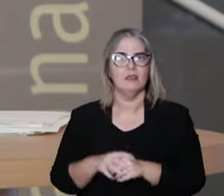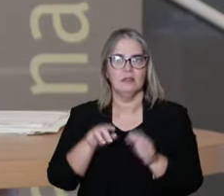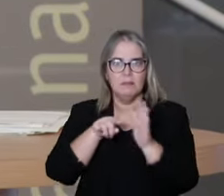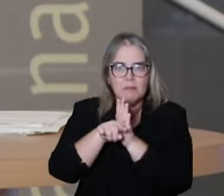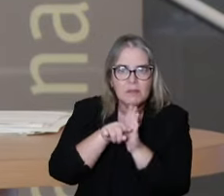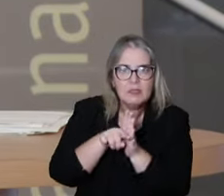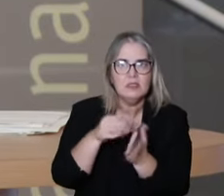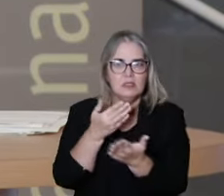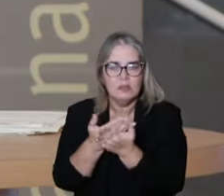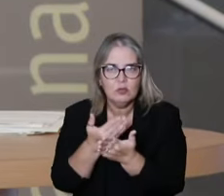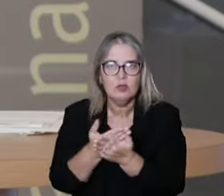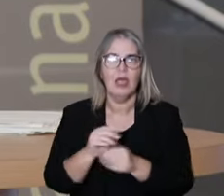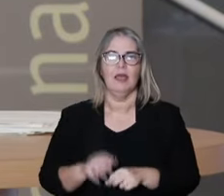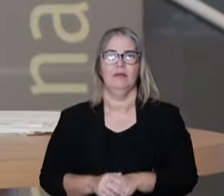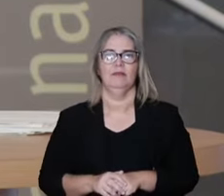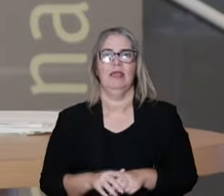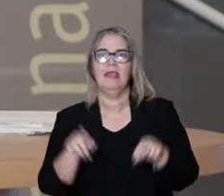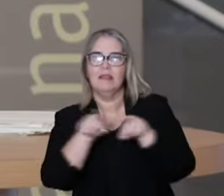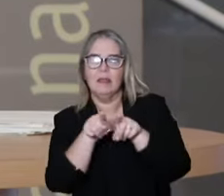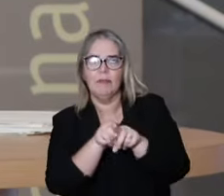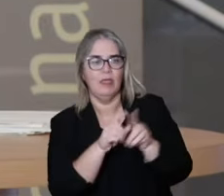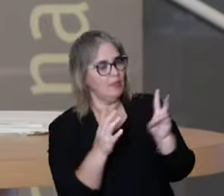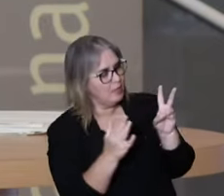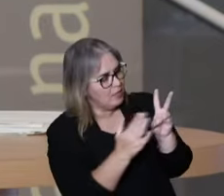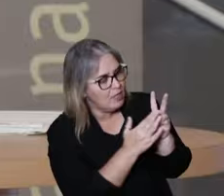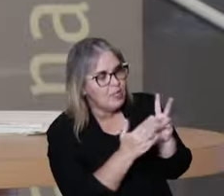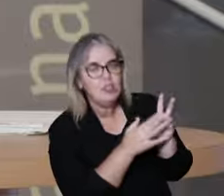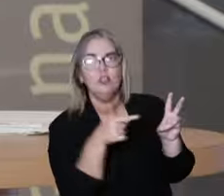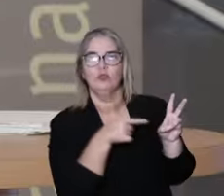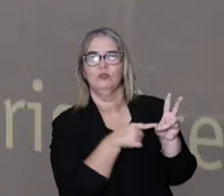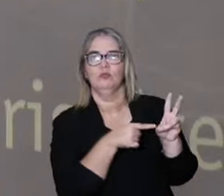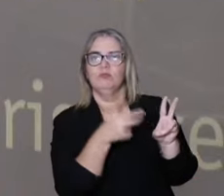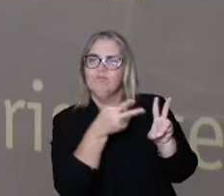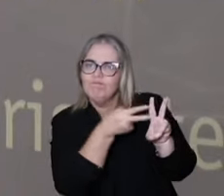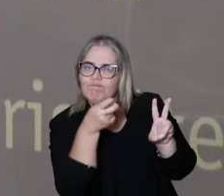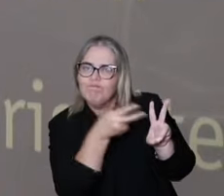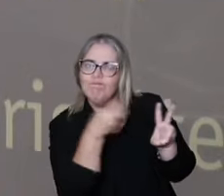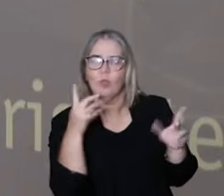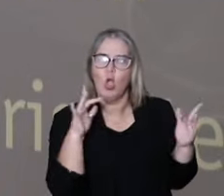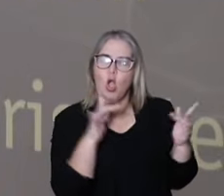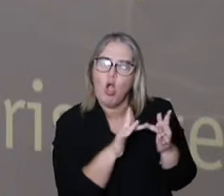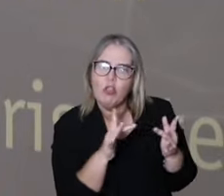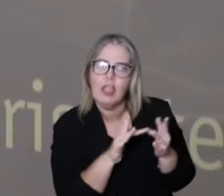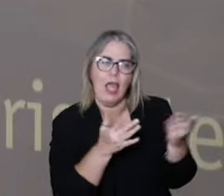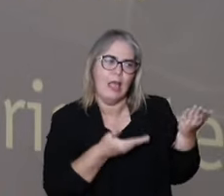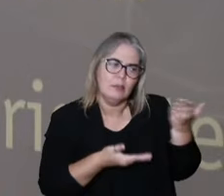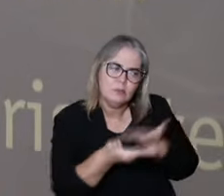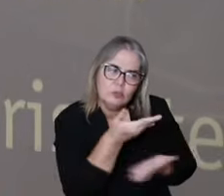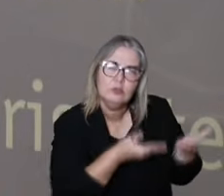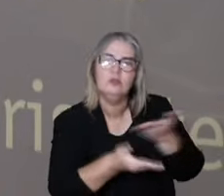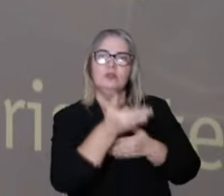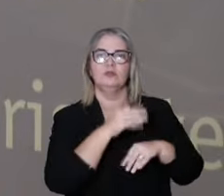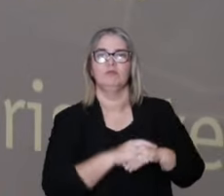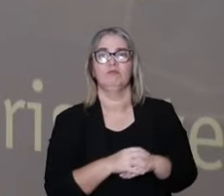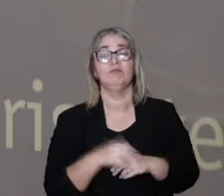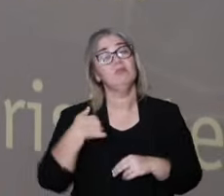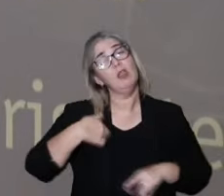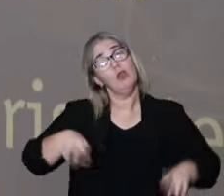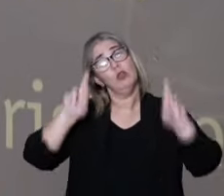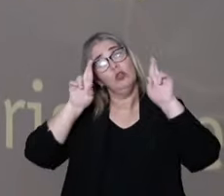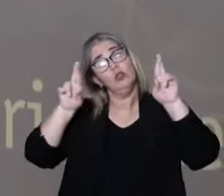I have the expectation that we can, from these reunions